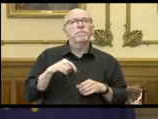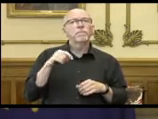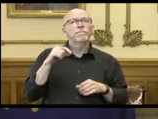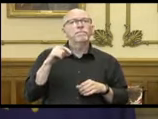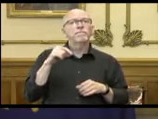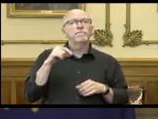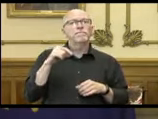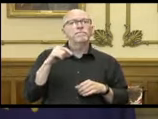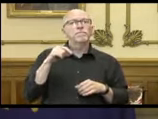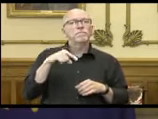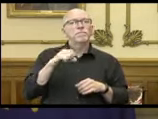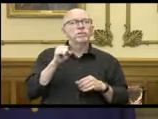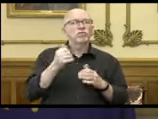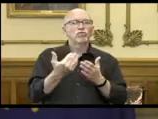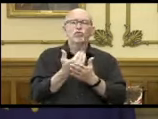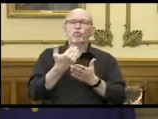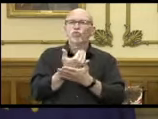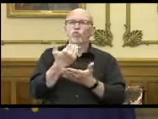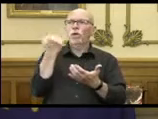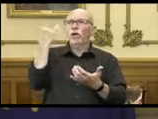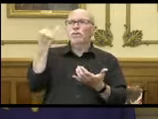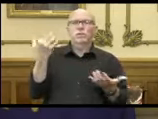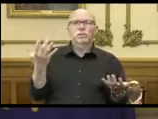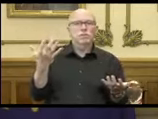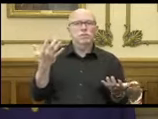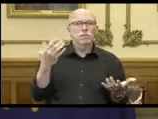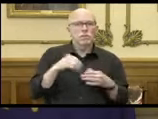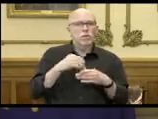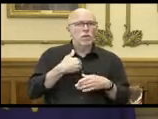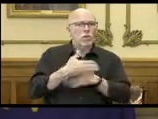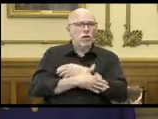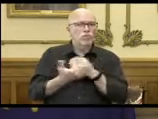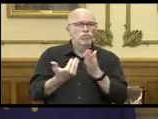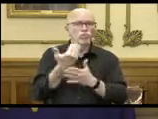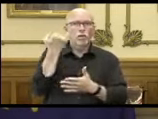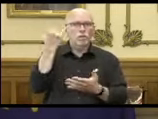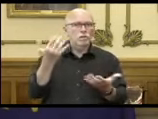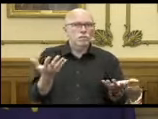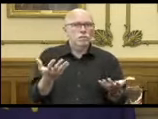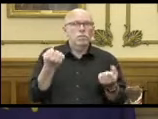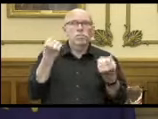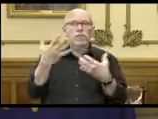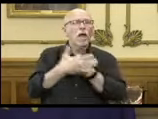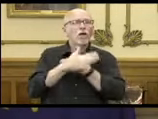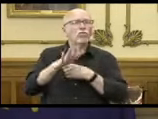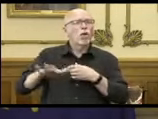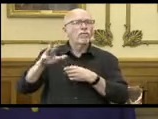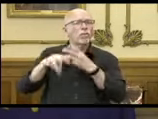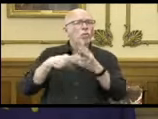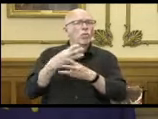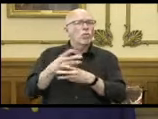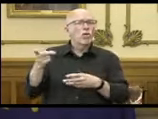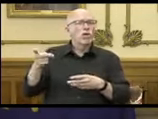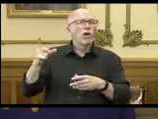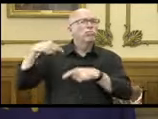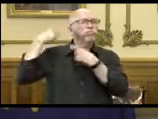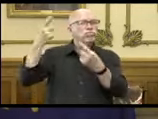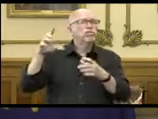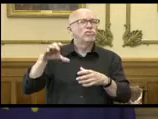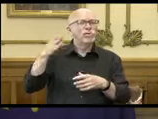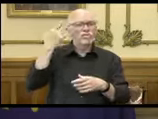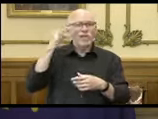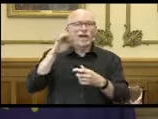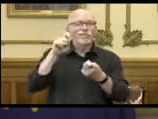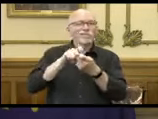is somewhat of a new phenomenon in our nation. There are a lot of countries around the world who have just been doing this because of